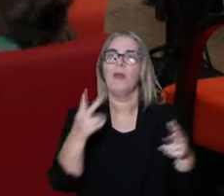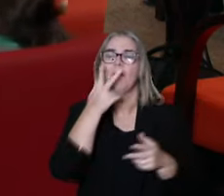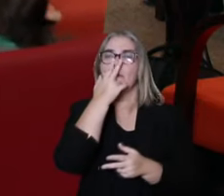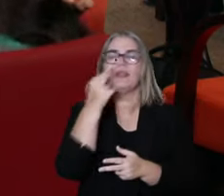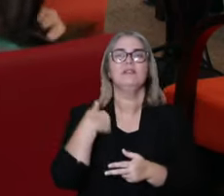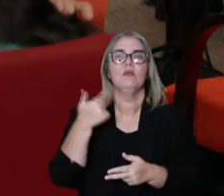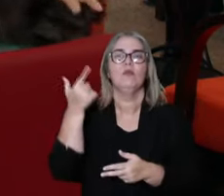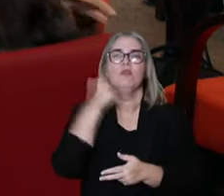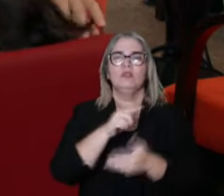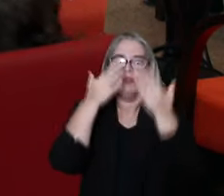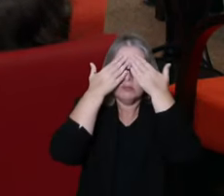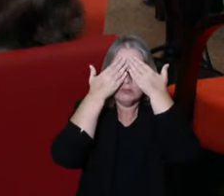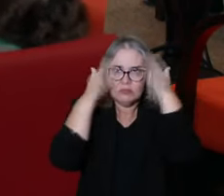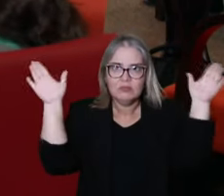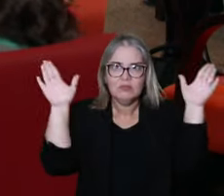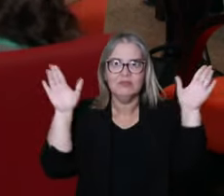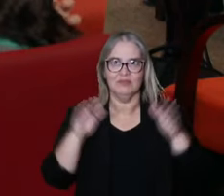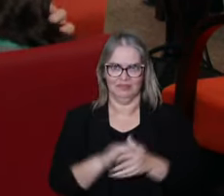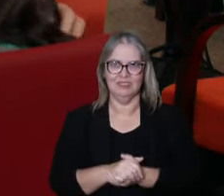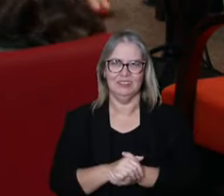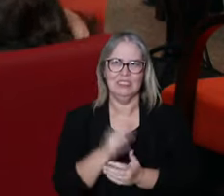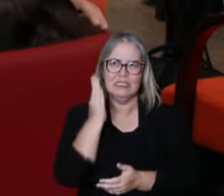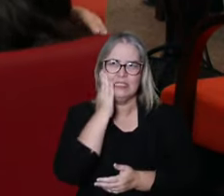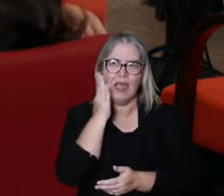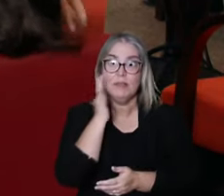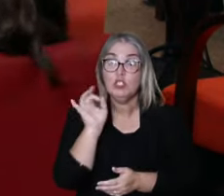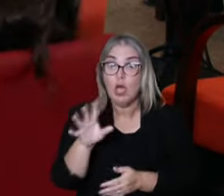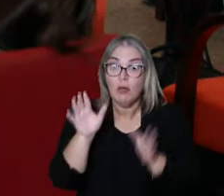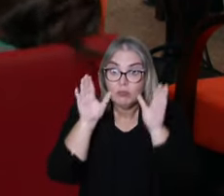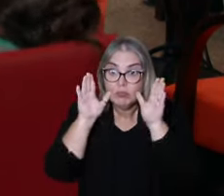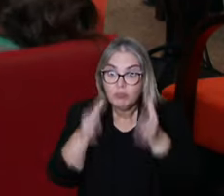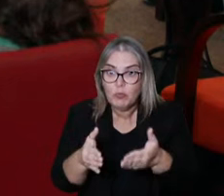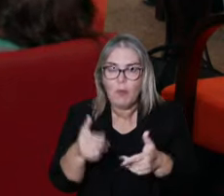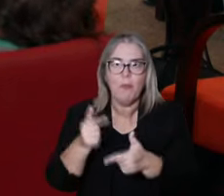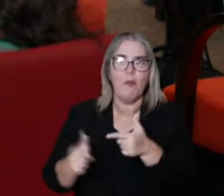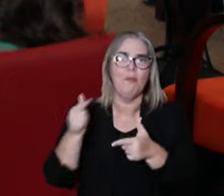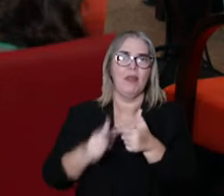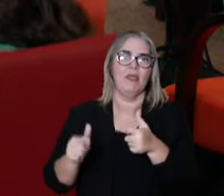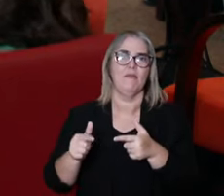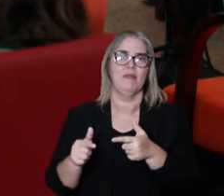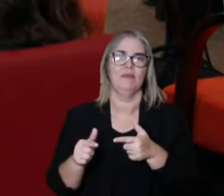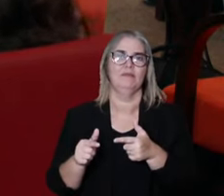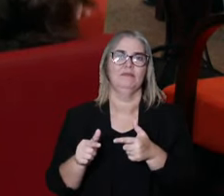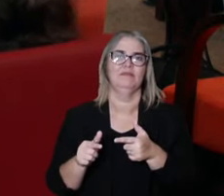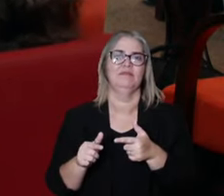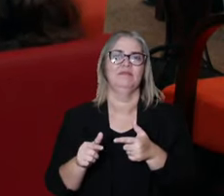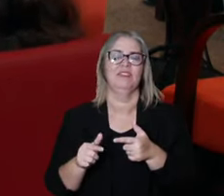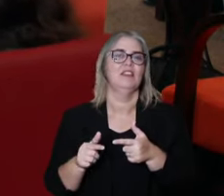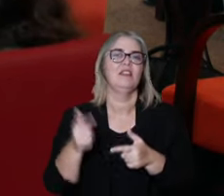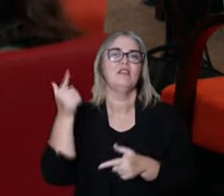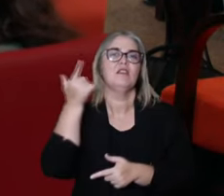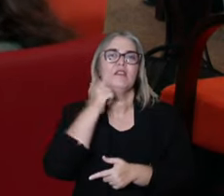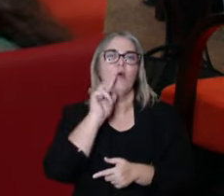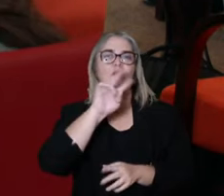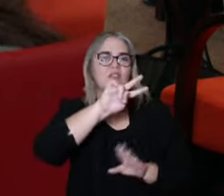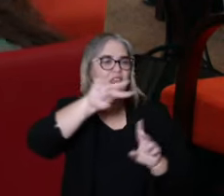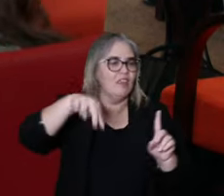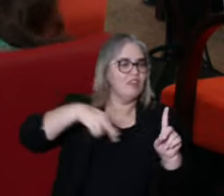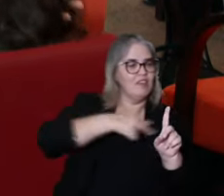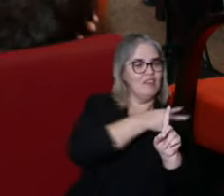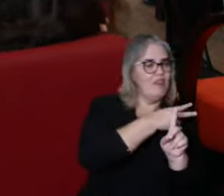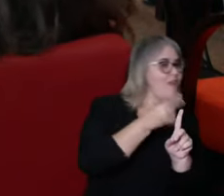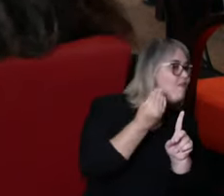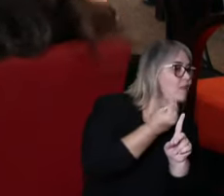If sometimes it is difficult to see what is the person beyond that problem that the person is going through.